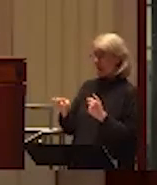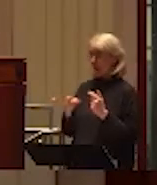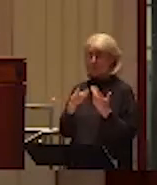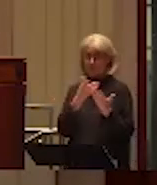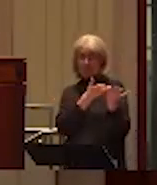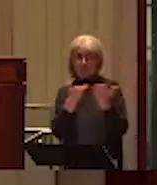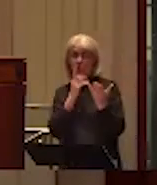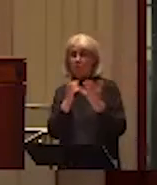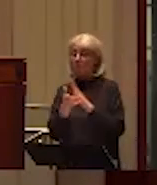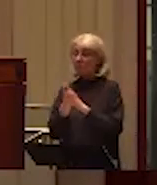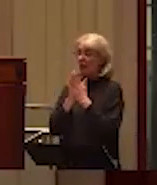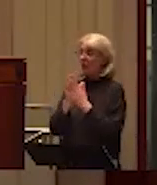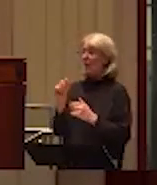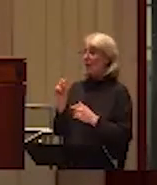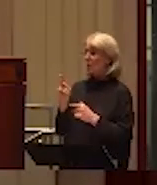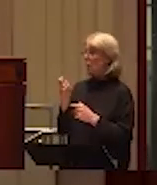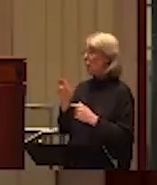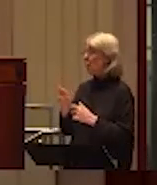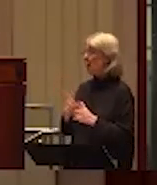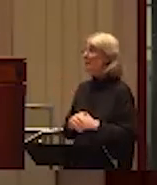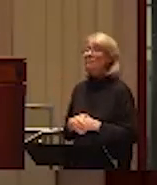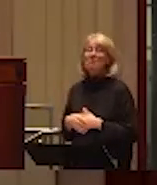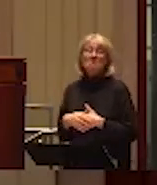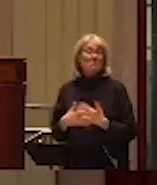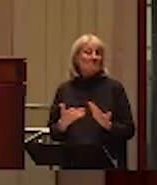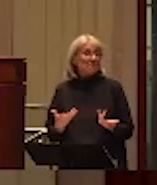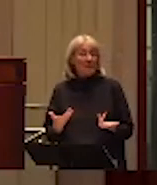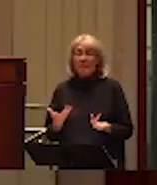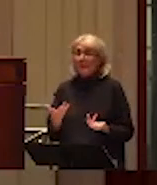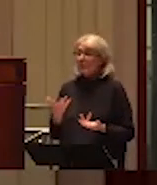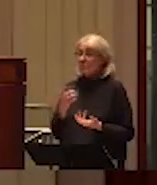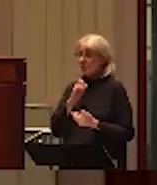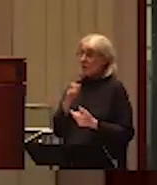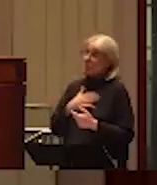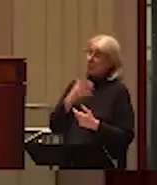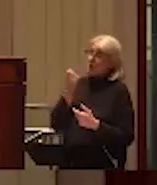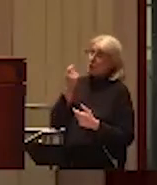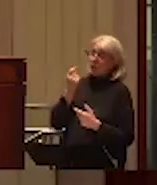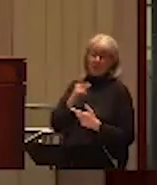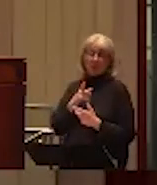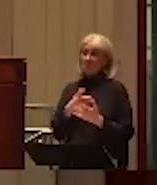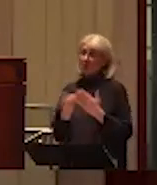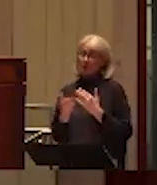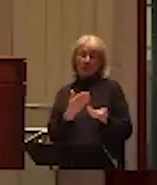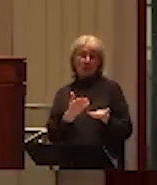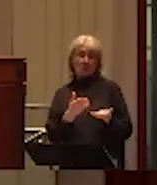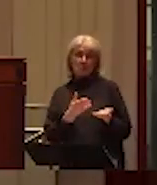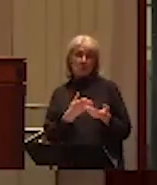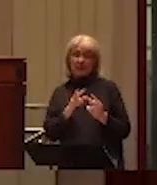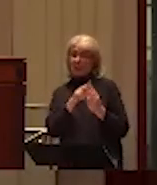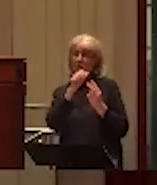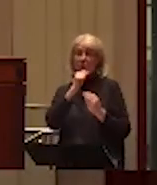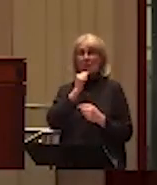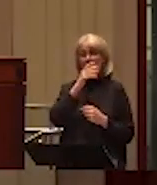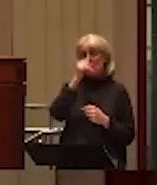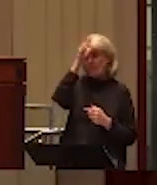As far as I understand, it really doesn't matter. It can be either or the parents. We